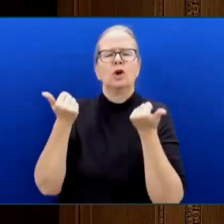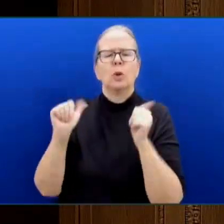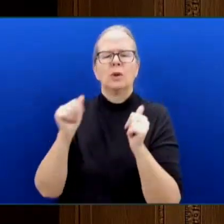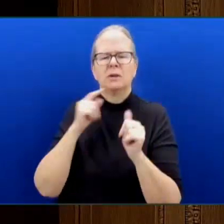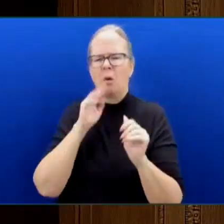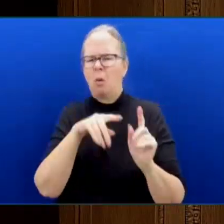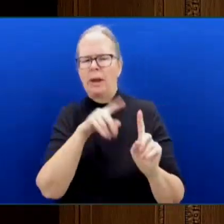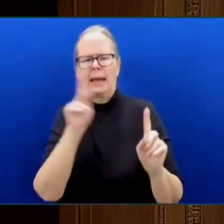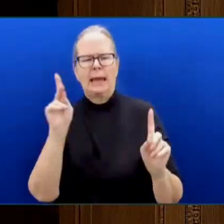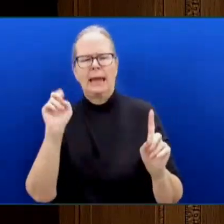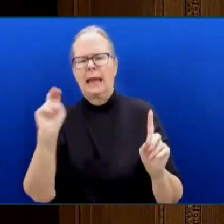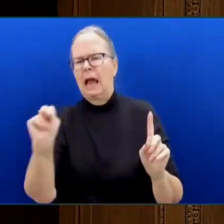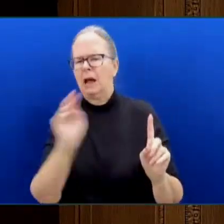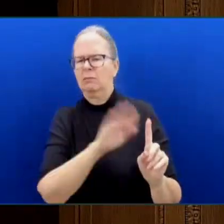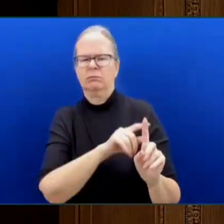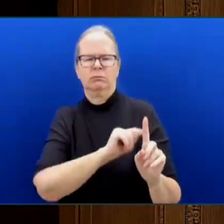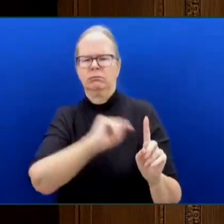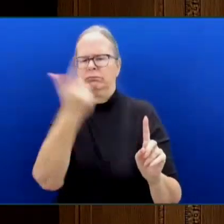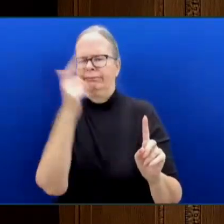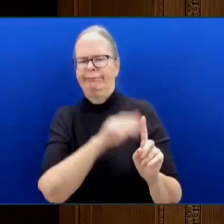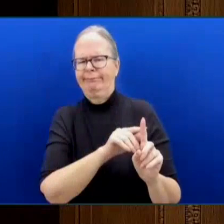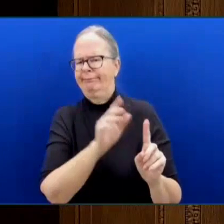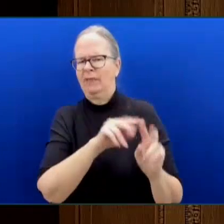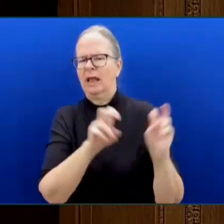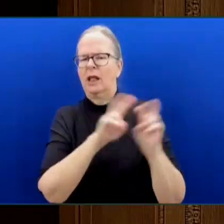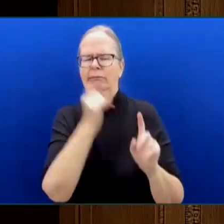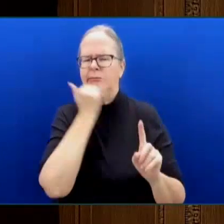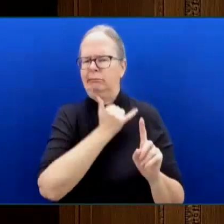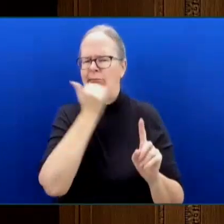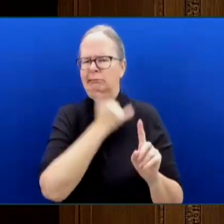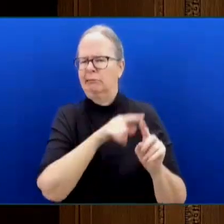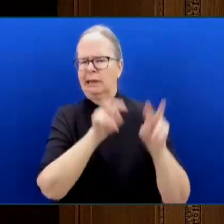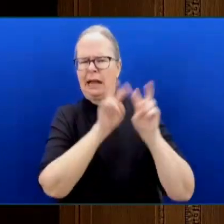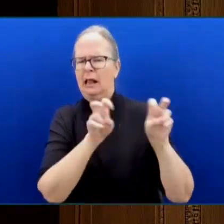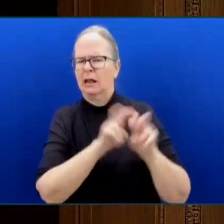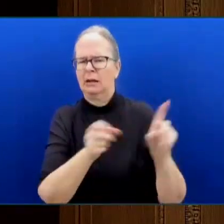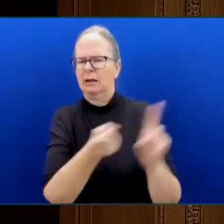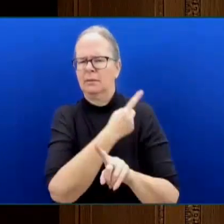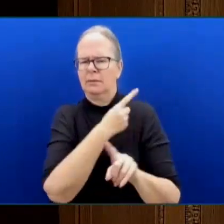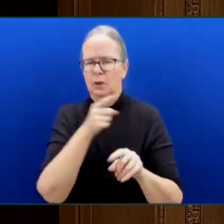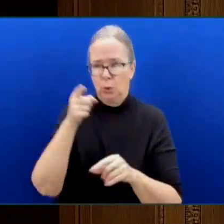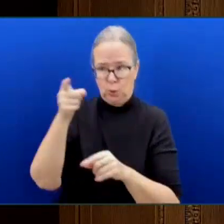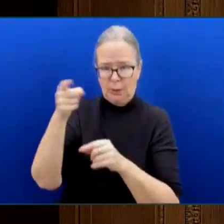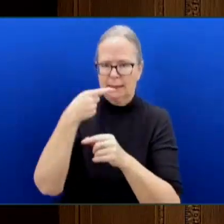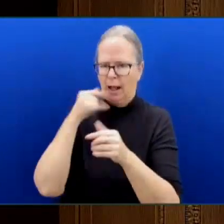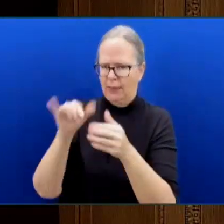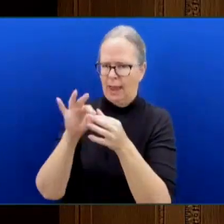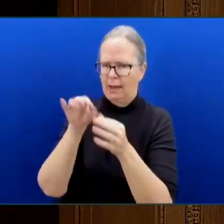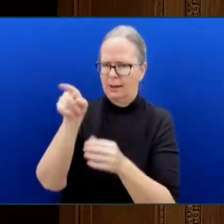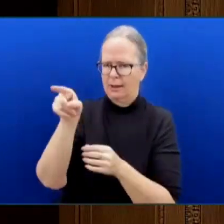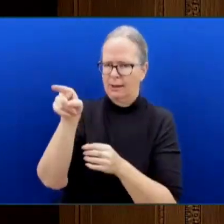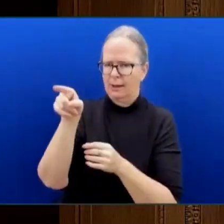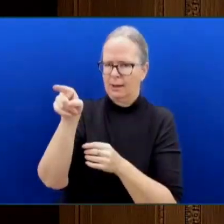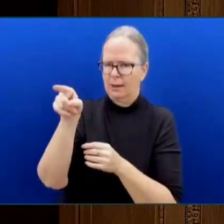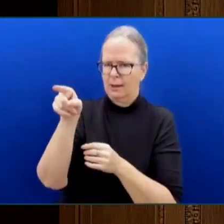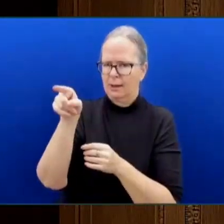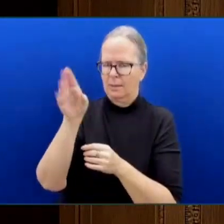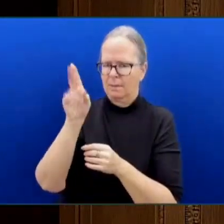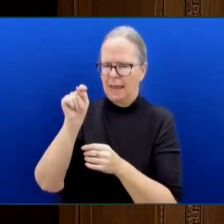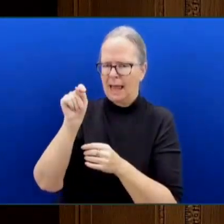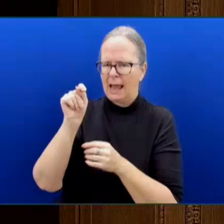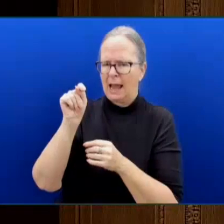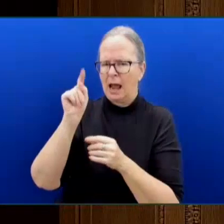analysis, we just heard it again from the Minister earlier today, which is based exclusively on material produced by